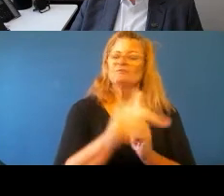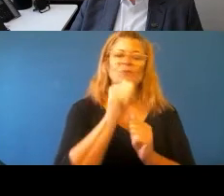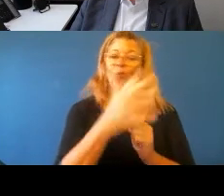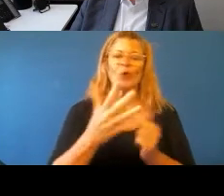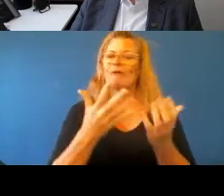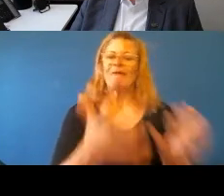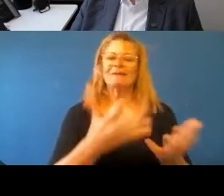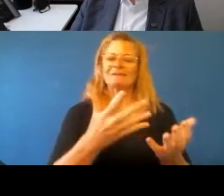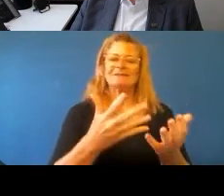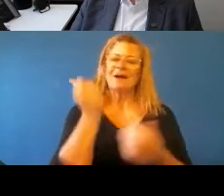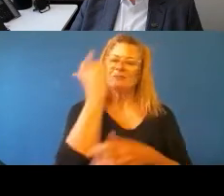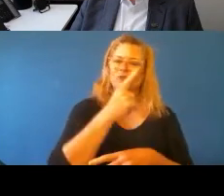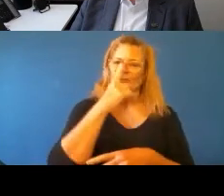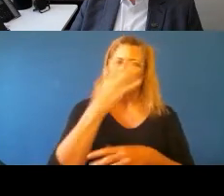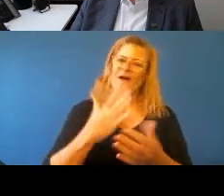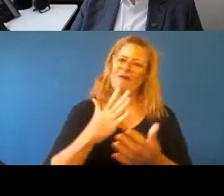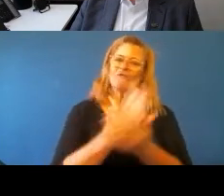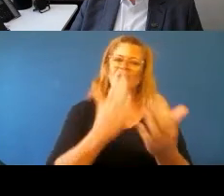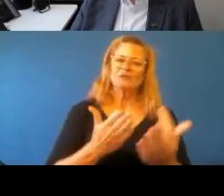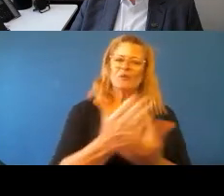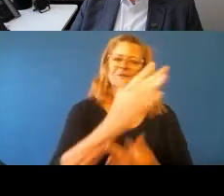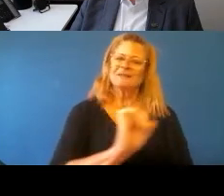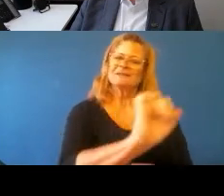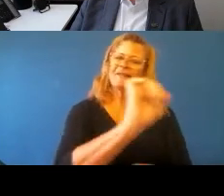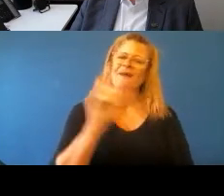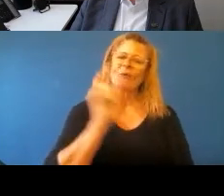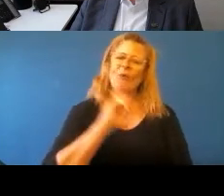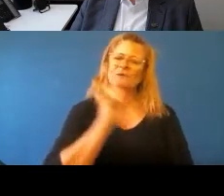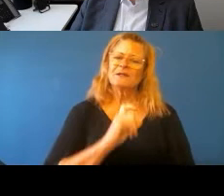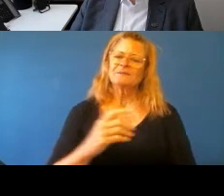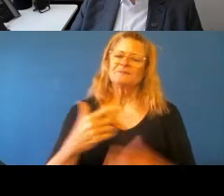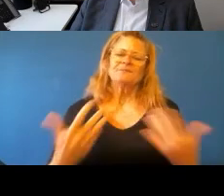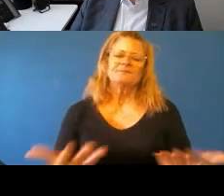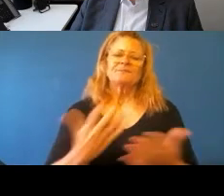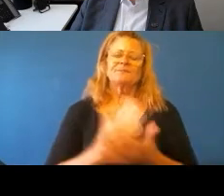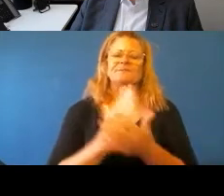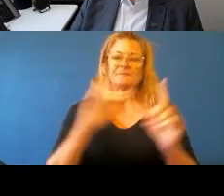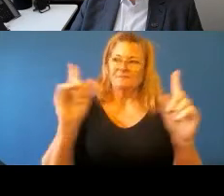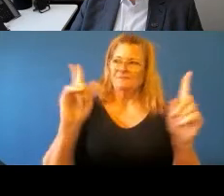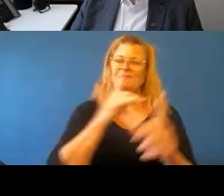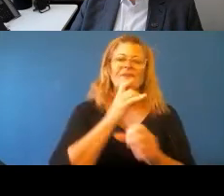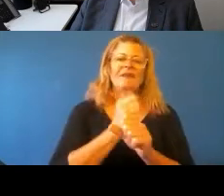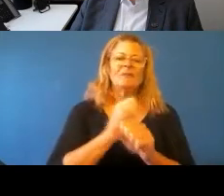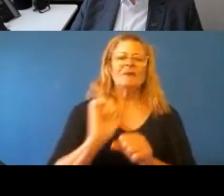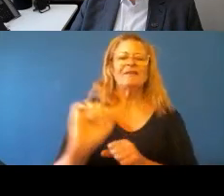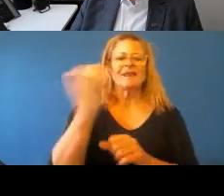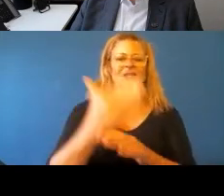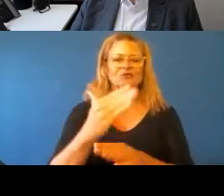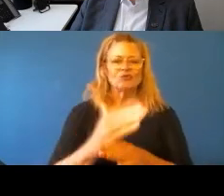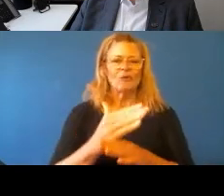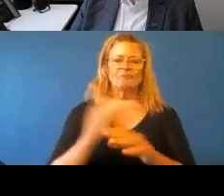put all those pieces together, it's now it's now a situation where the role of government I think is a lot clearer